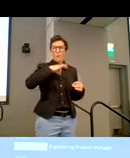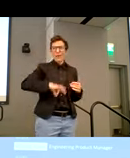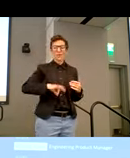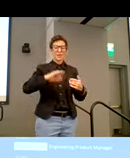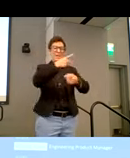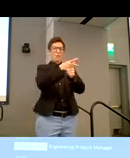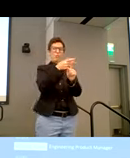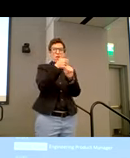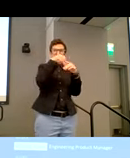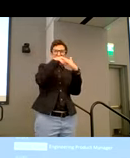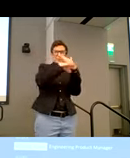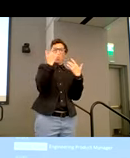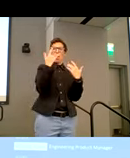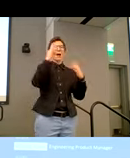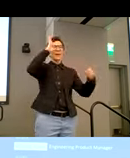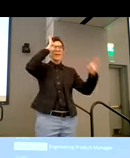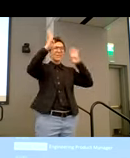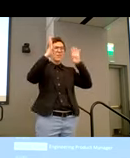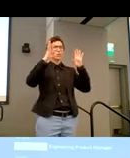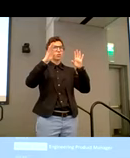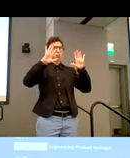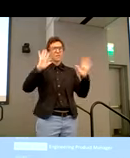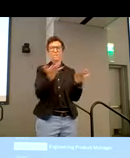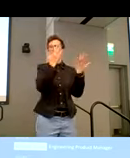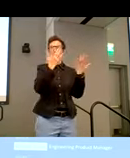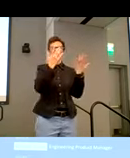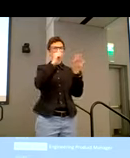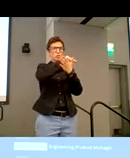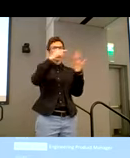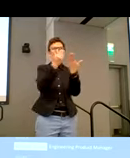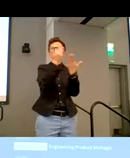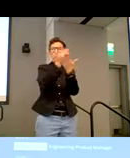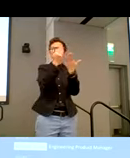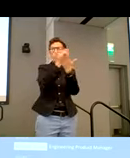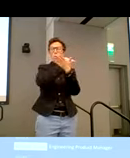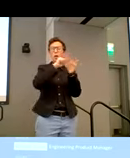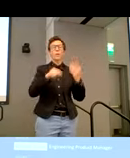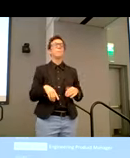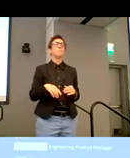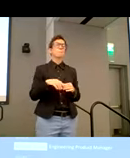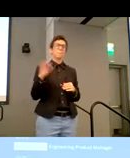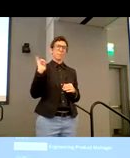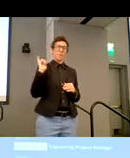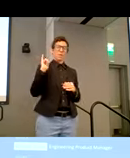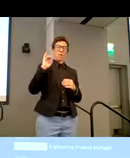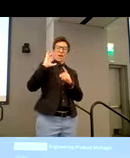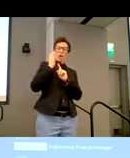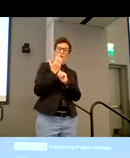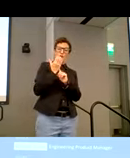products are accessible because innovation fosters at WebEx. And that's what we really notice. But it also created a culture of